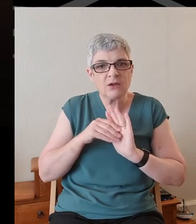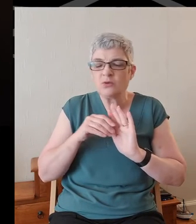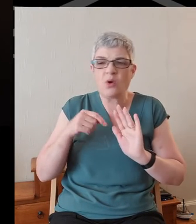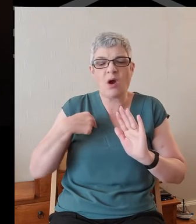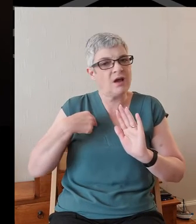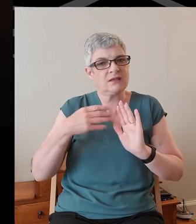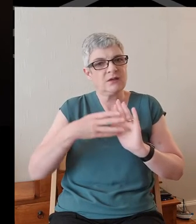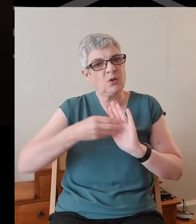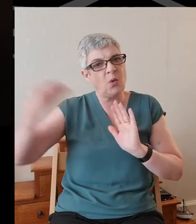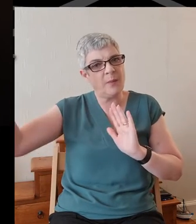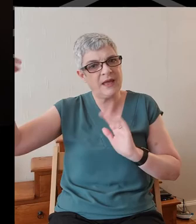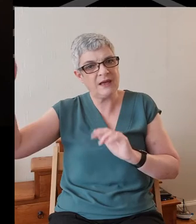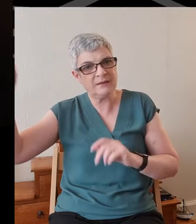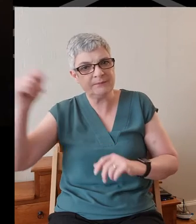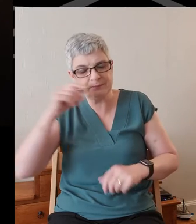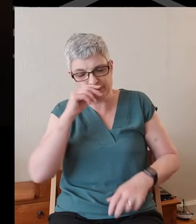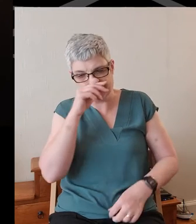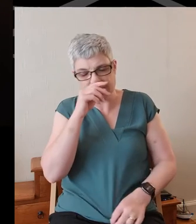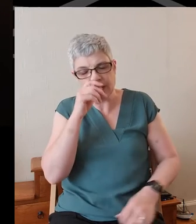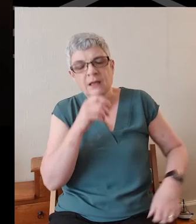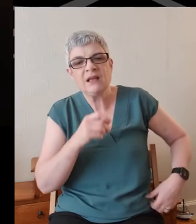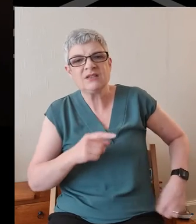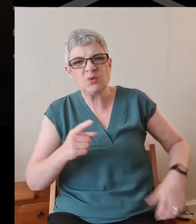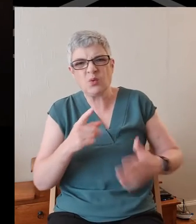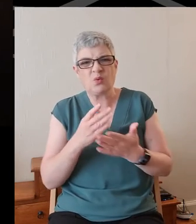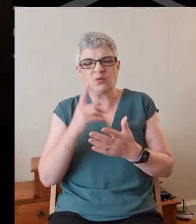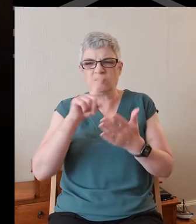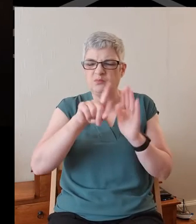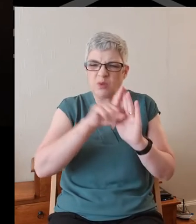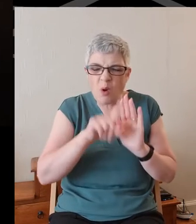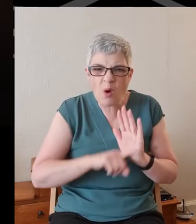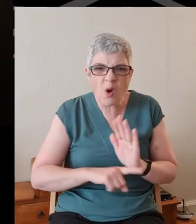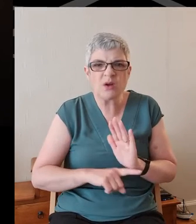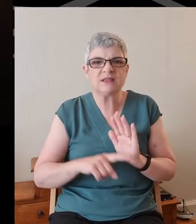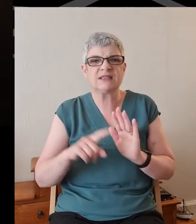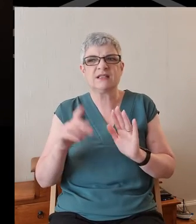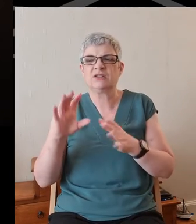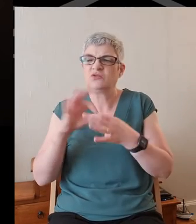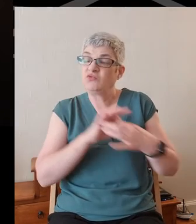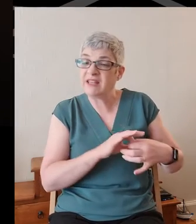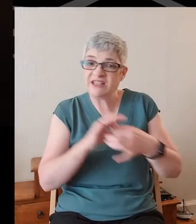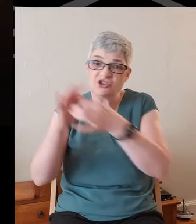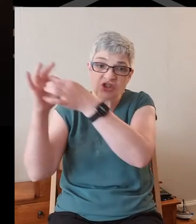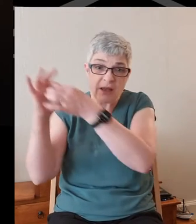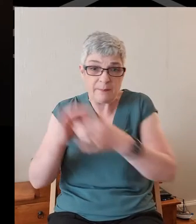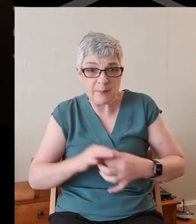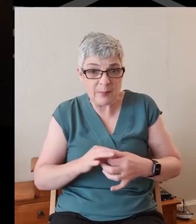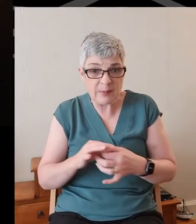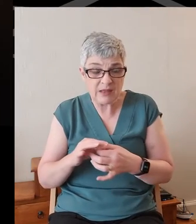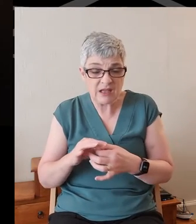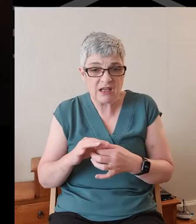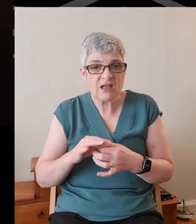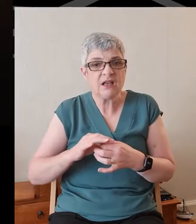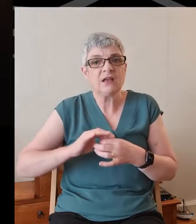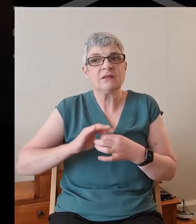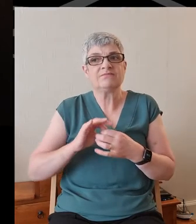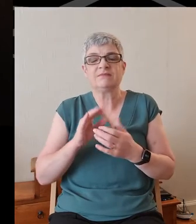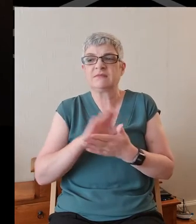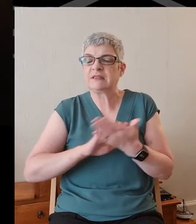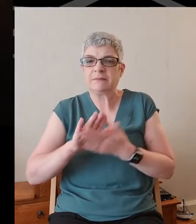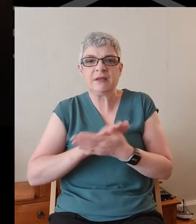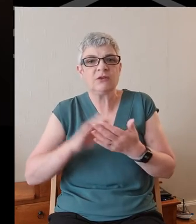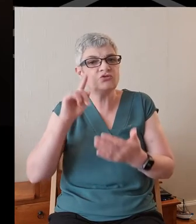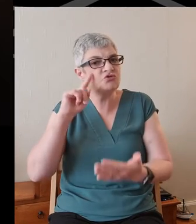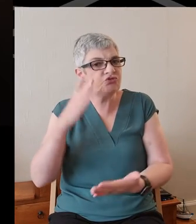Were there such hard and fast rules or laws, then the relationship between God and His people would not be one of